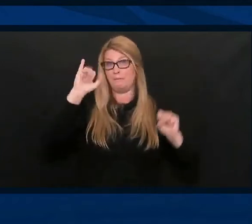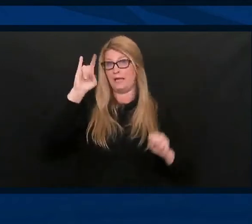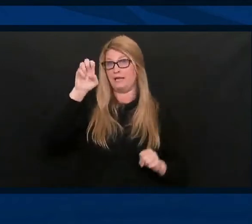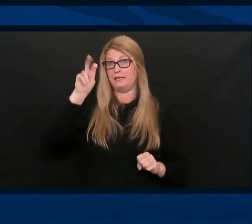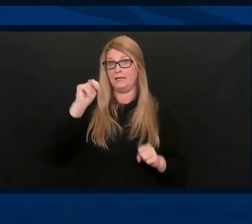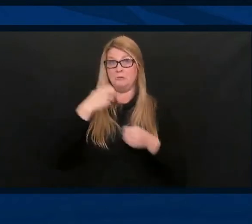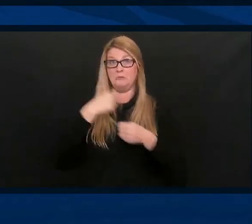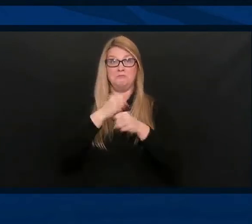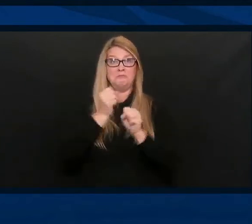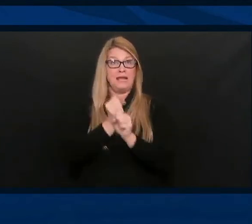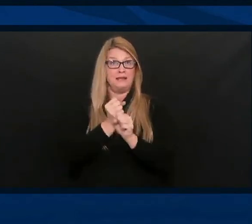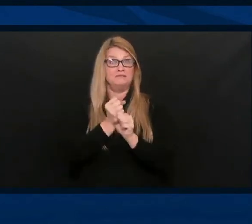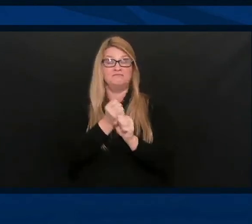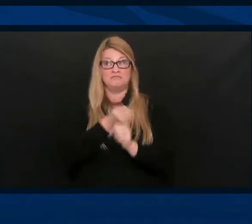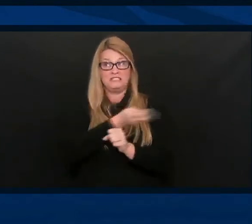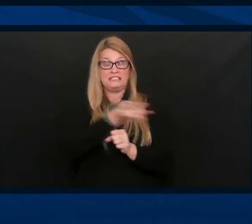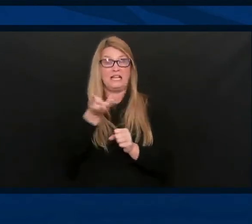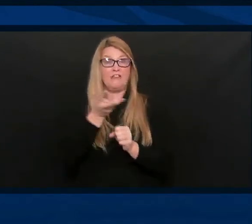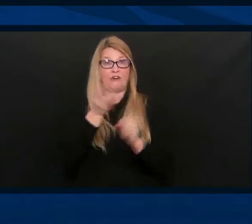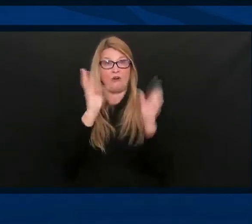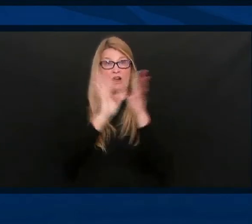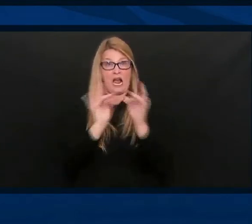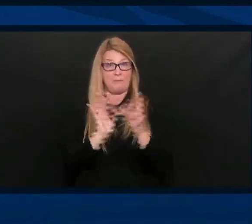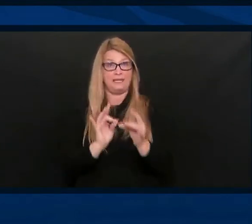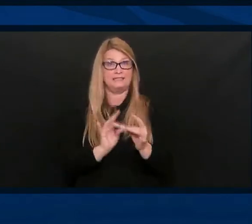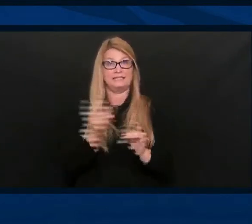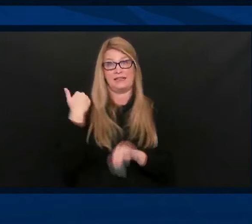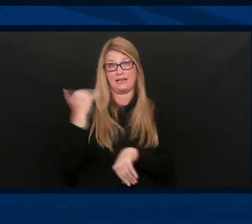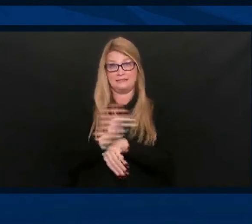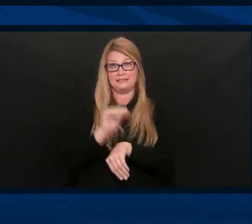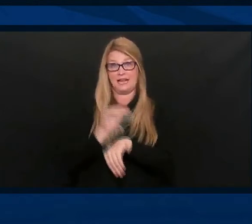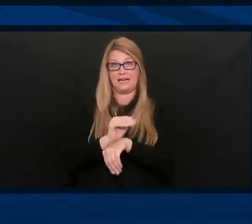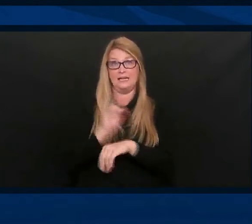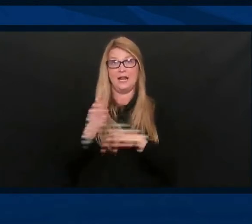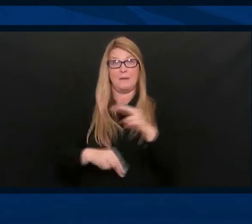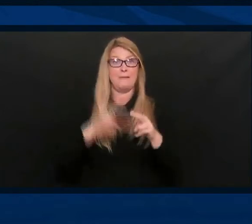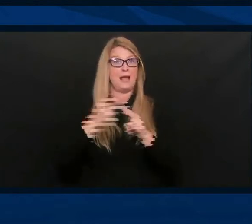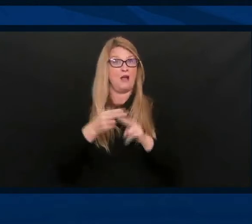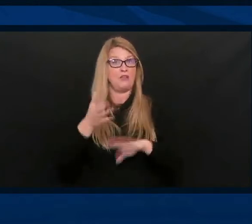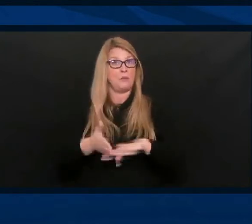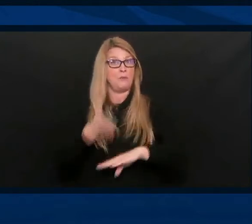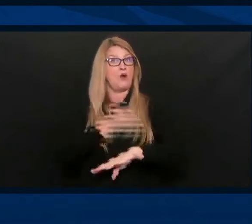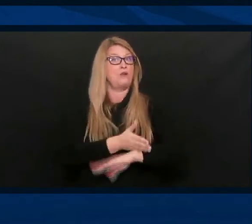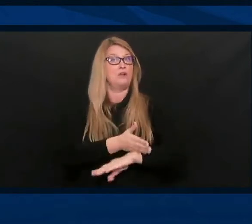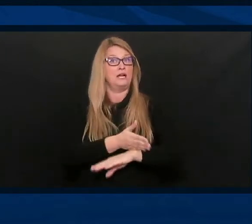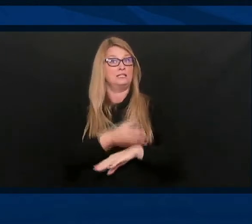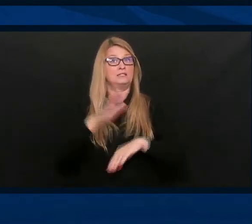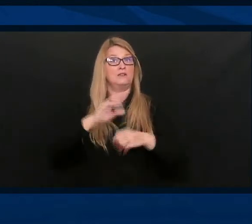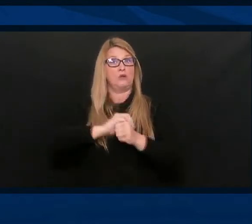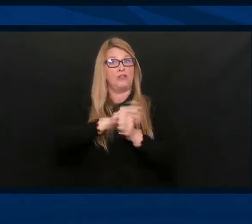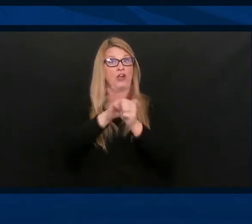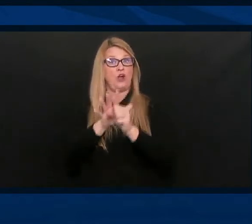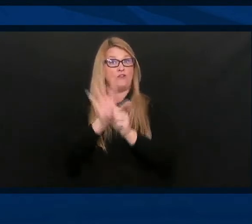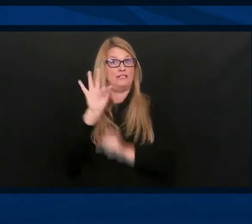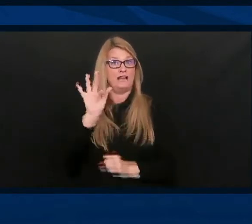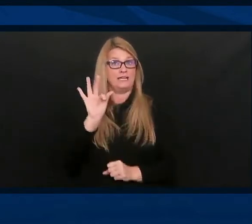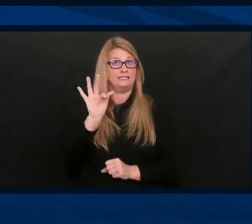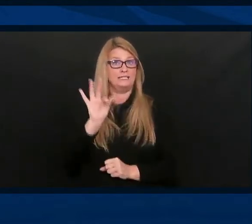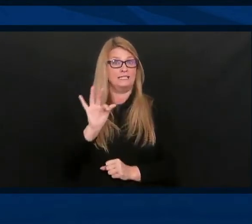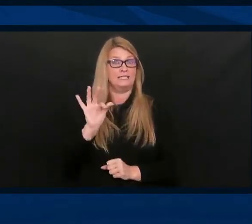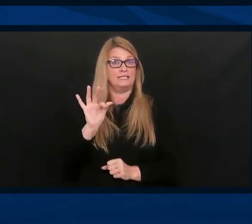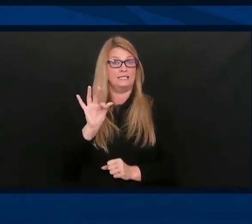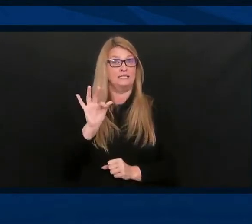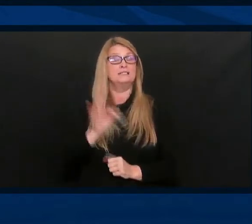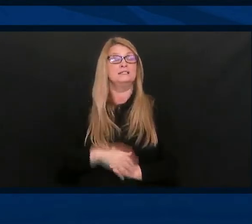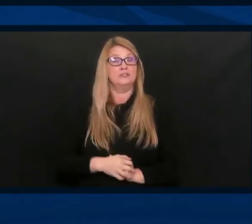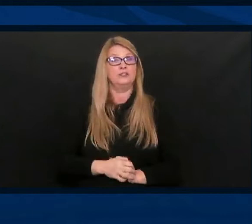statements and comments last night in regards to the progress on the COVID-19 pandemic